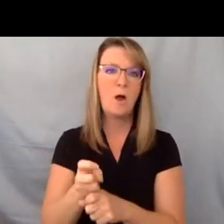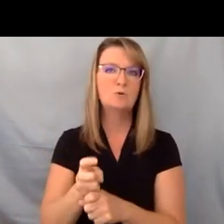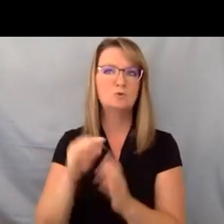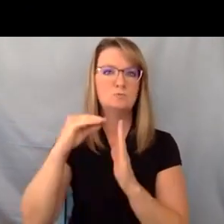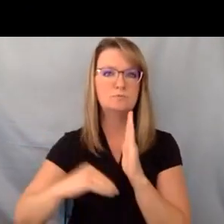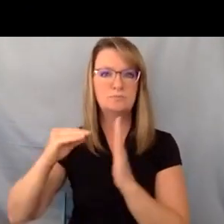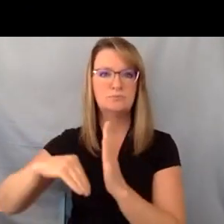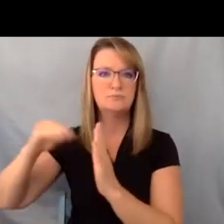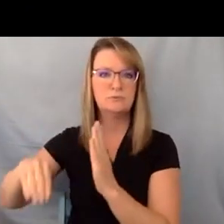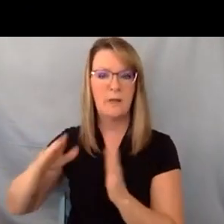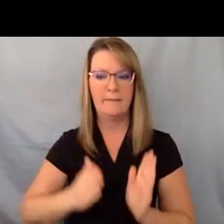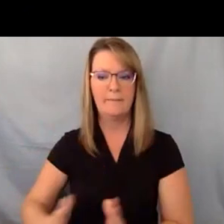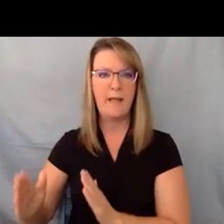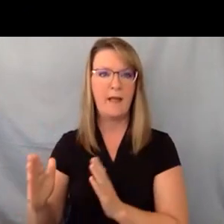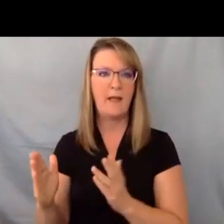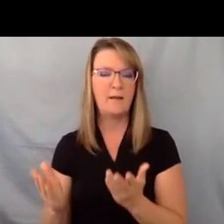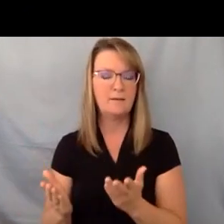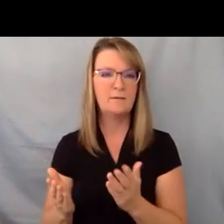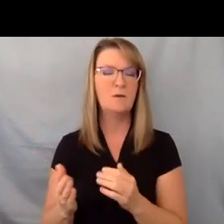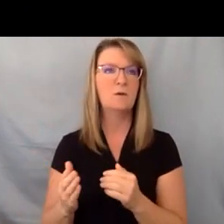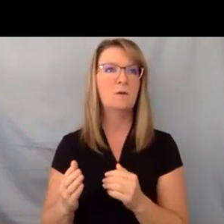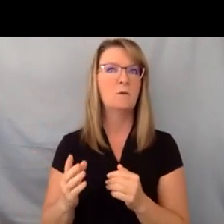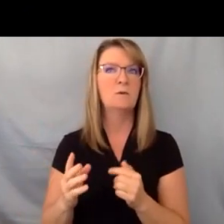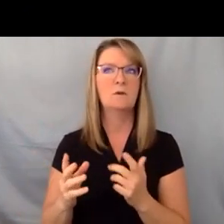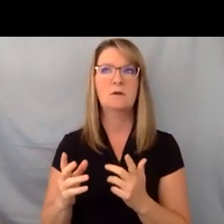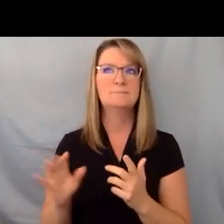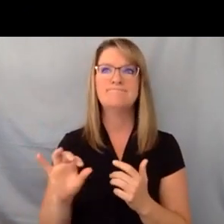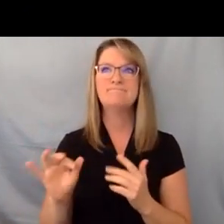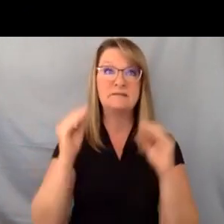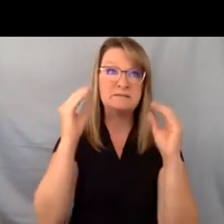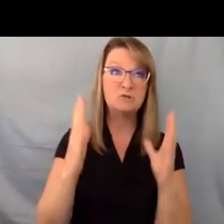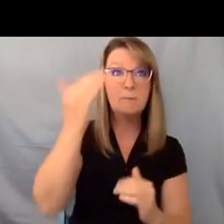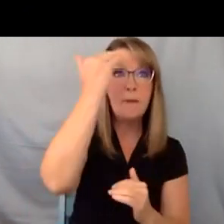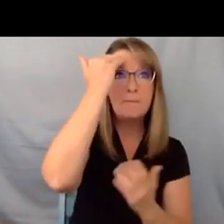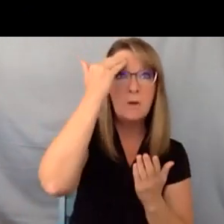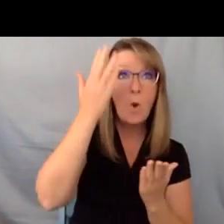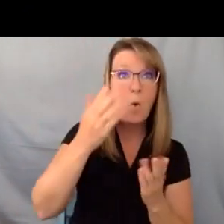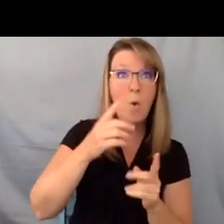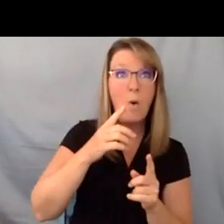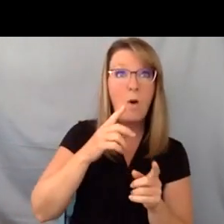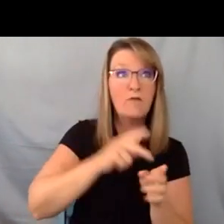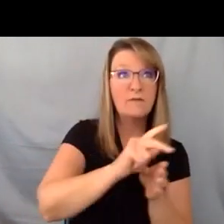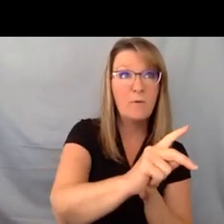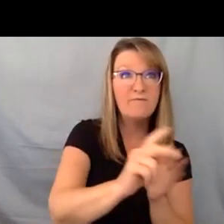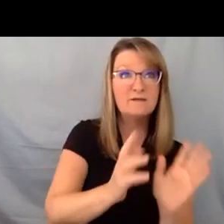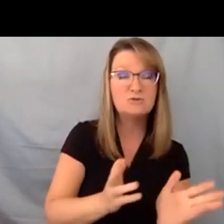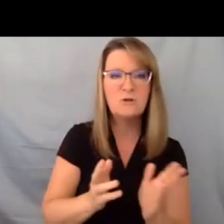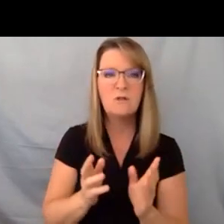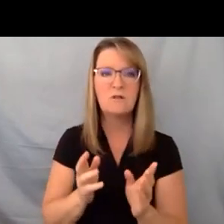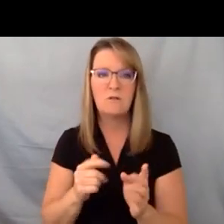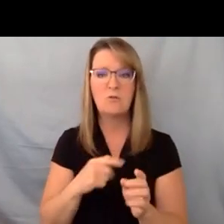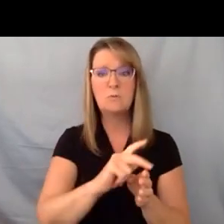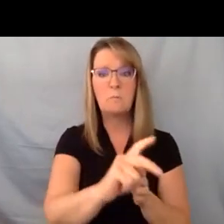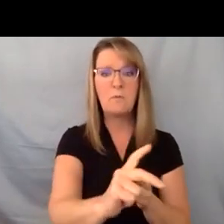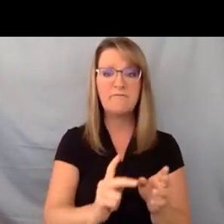people don't know like you know like the teacher might know but like professionals sometimes i've had professionals